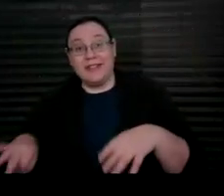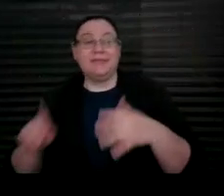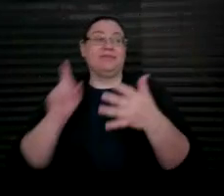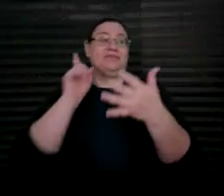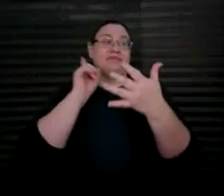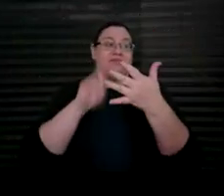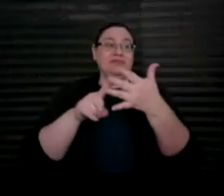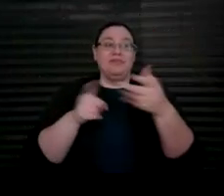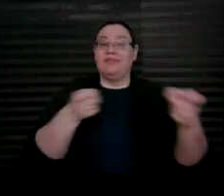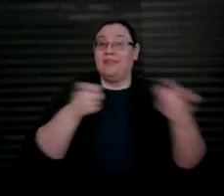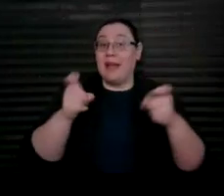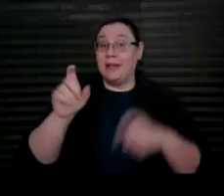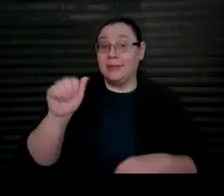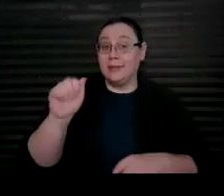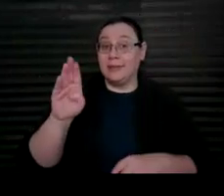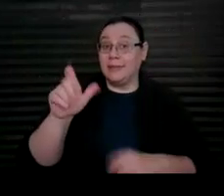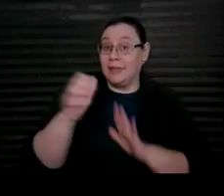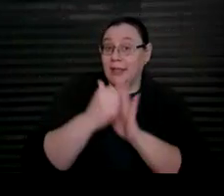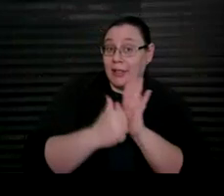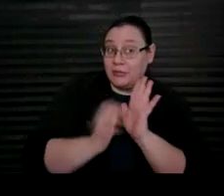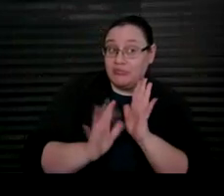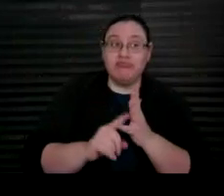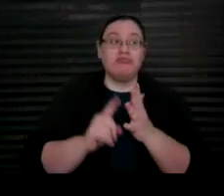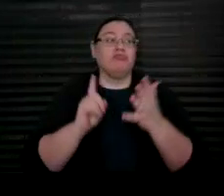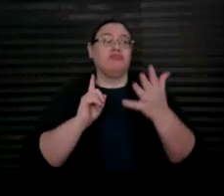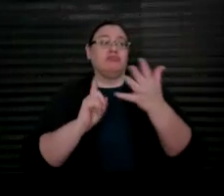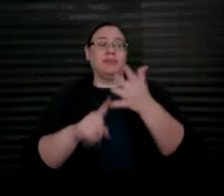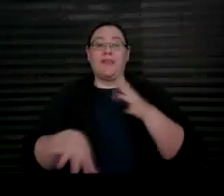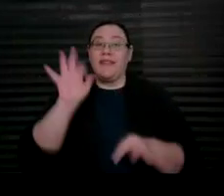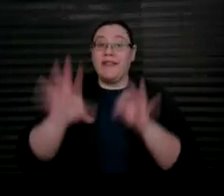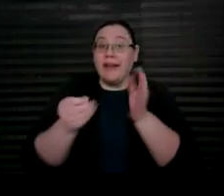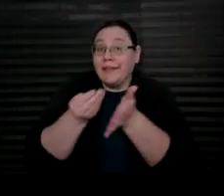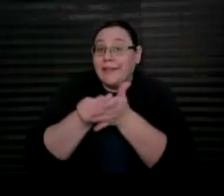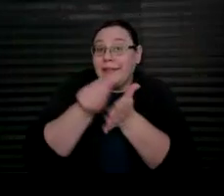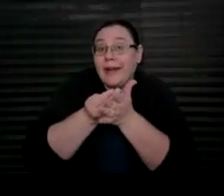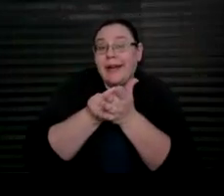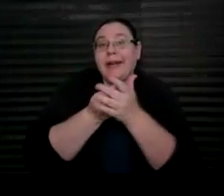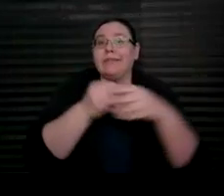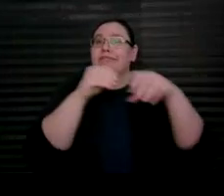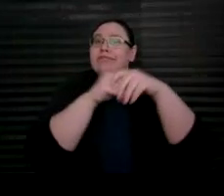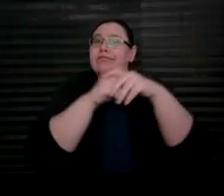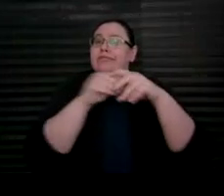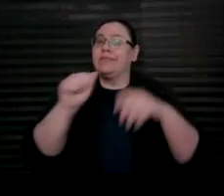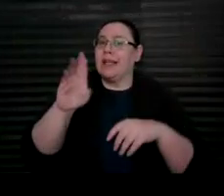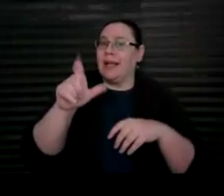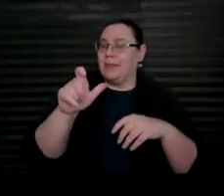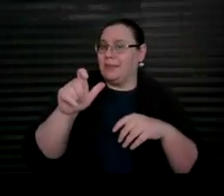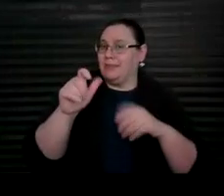Managing an ABLE account. Finding funds to save in an ABLE account.